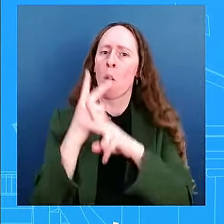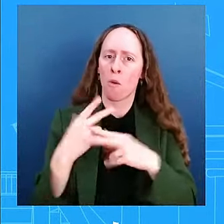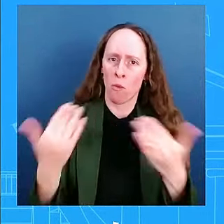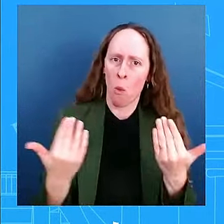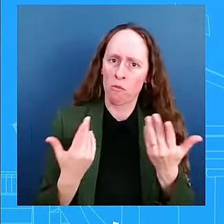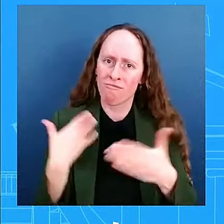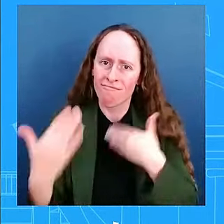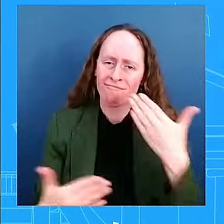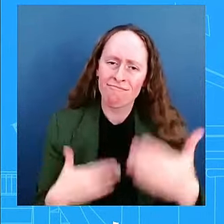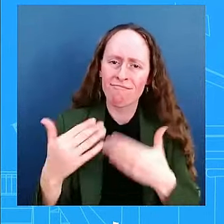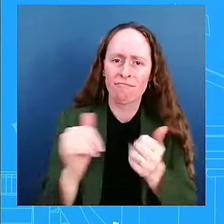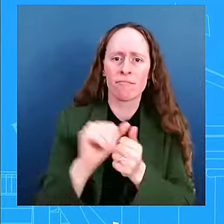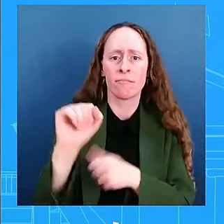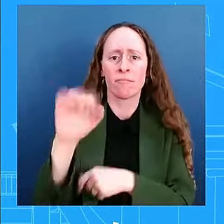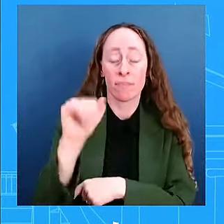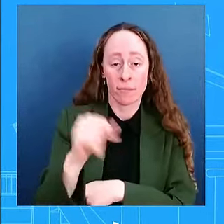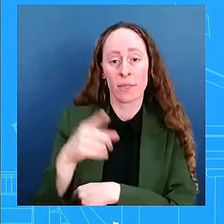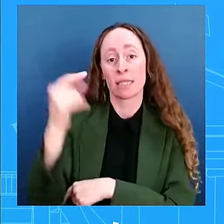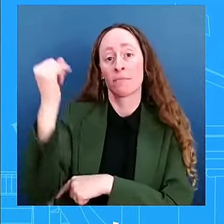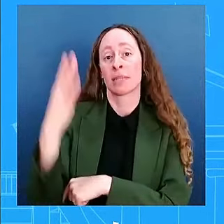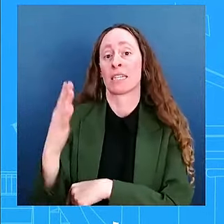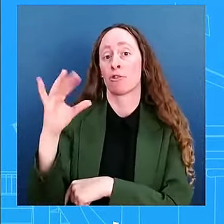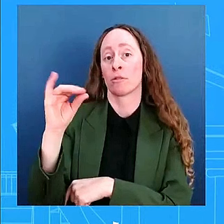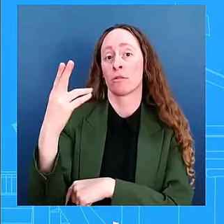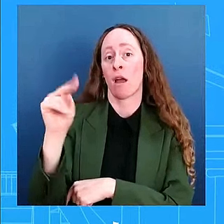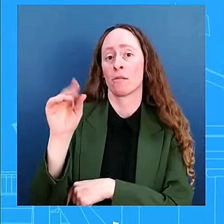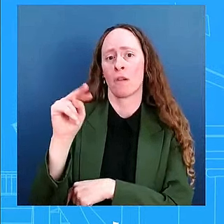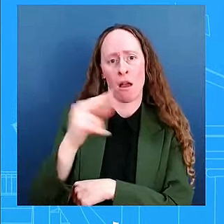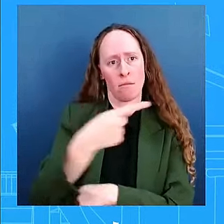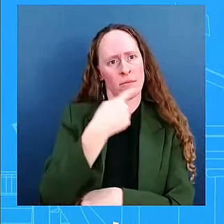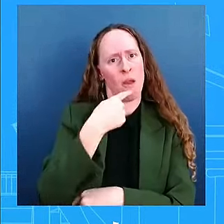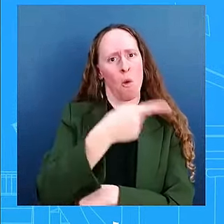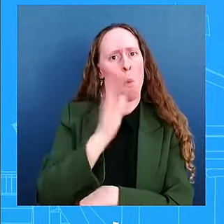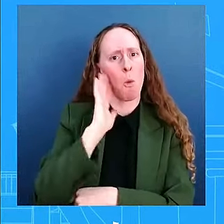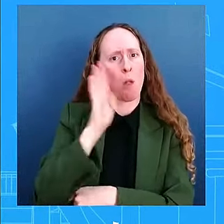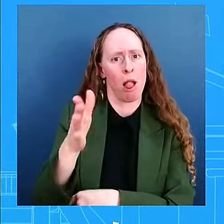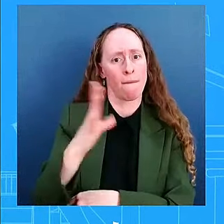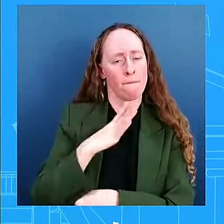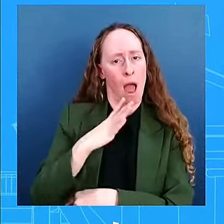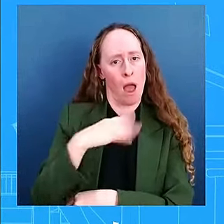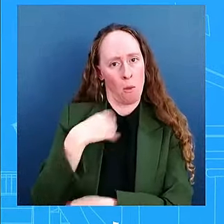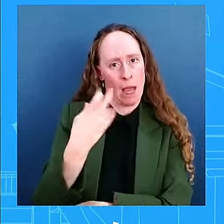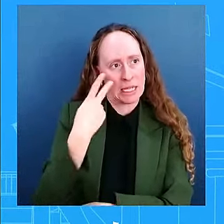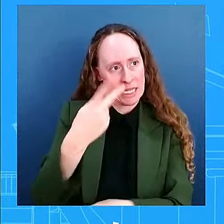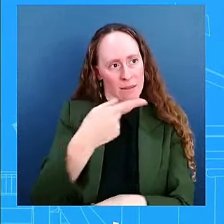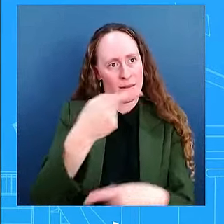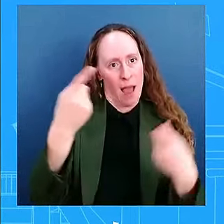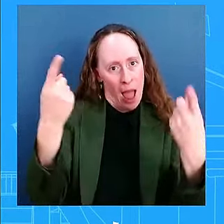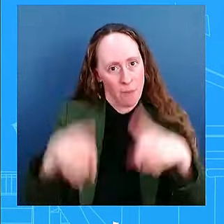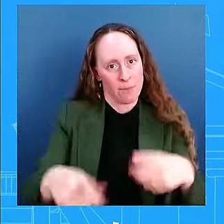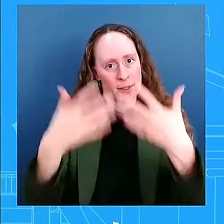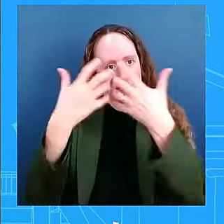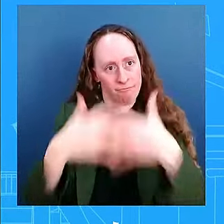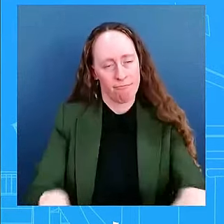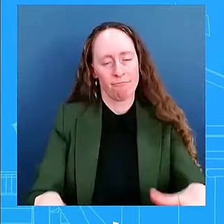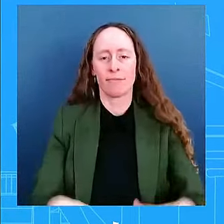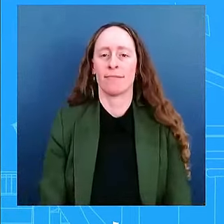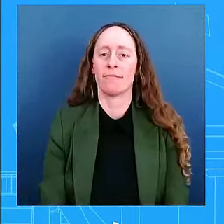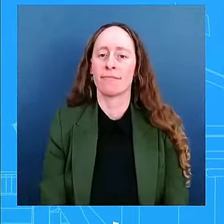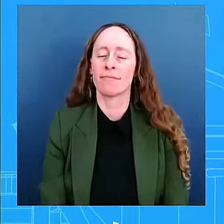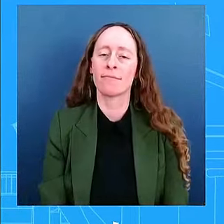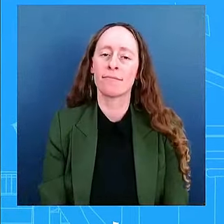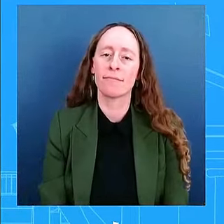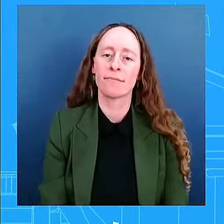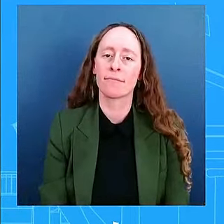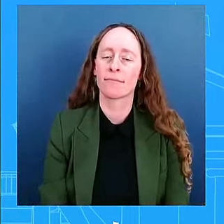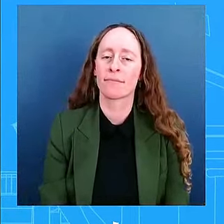uh, and certainly, uh, we want to see that commitment follow through. Okay. Got it, Danny. Thanks. Um, back to the